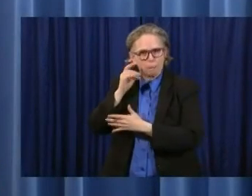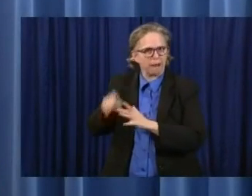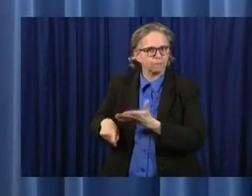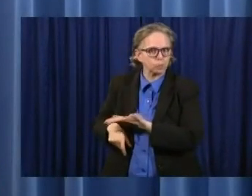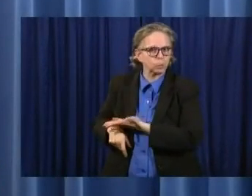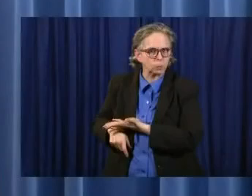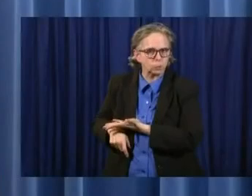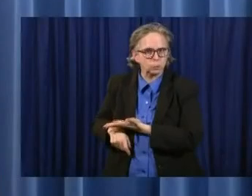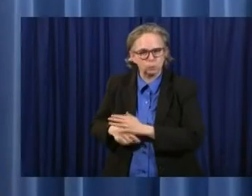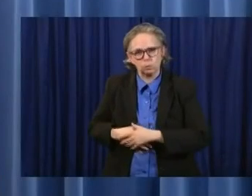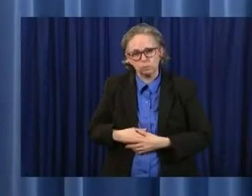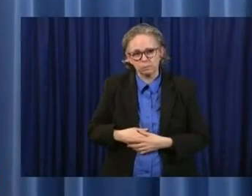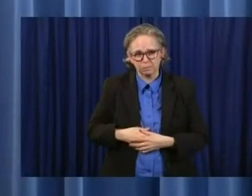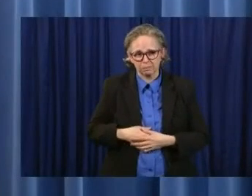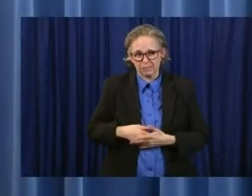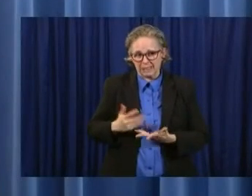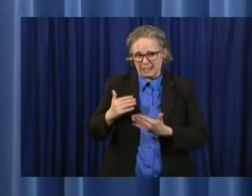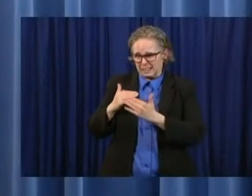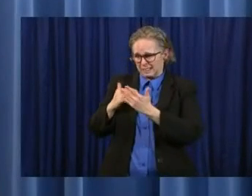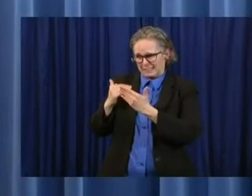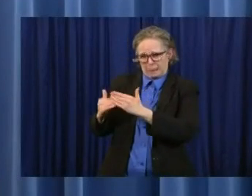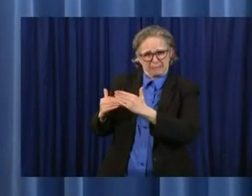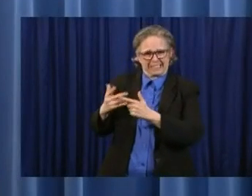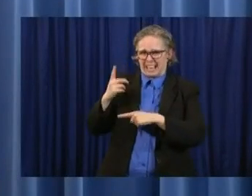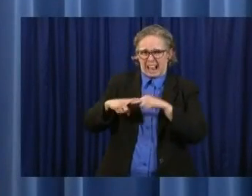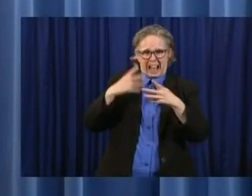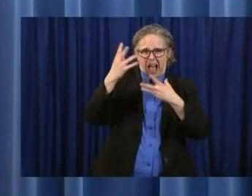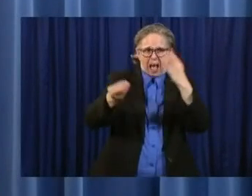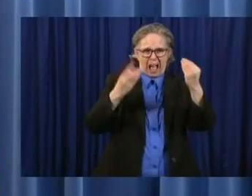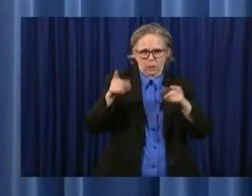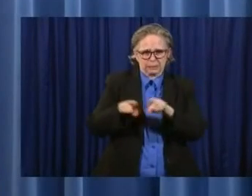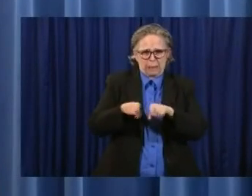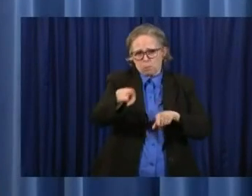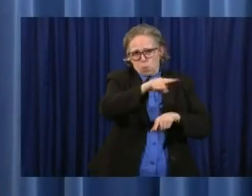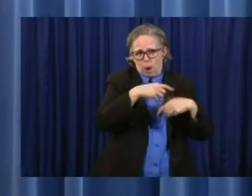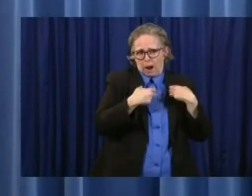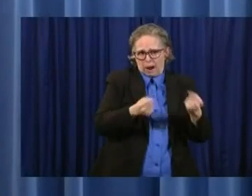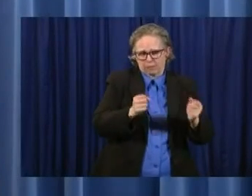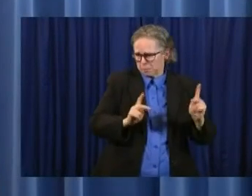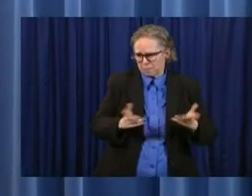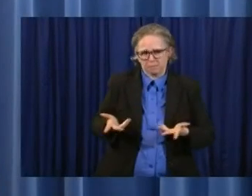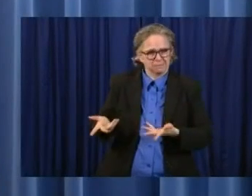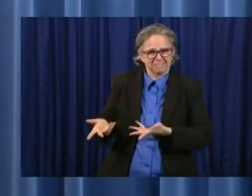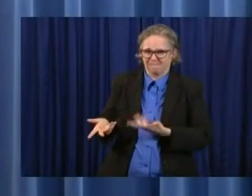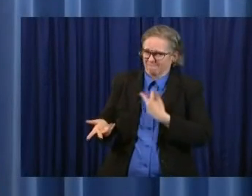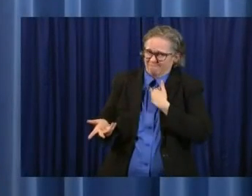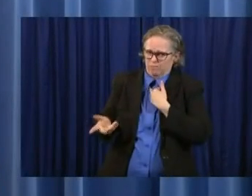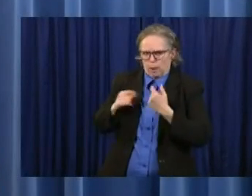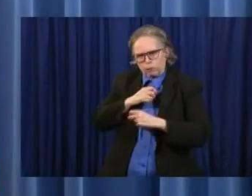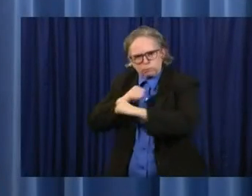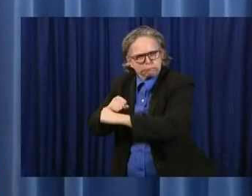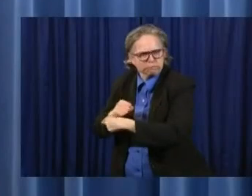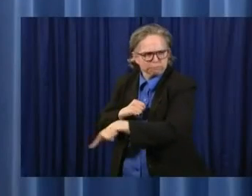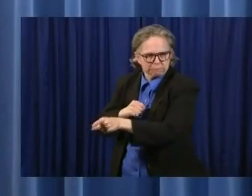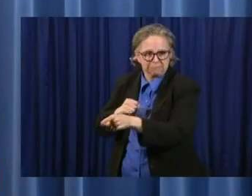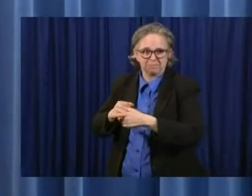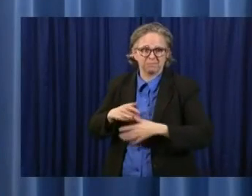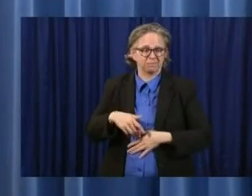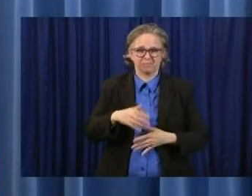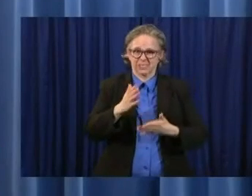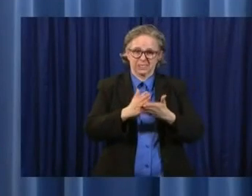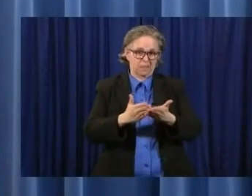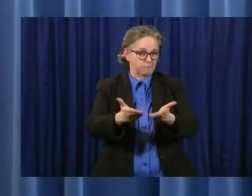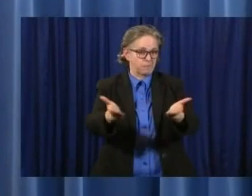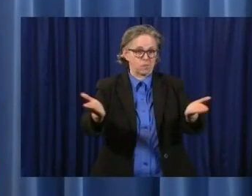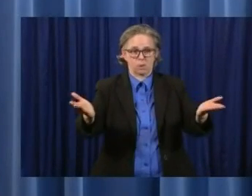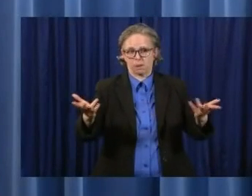limit their trips out, and just be very, very careful, because there, you know, are some among us who are certainly much more